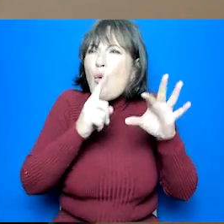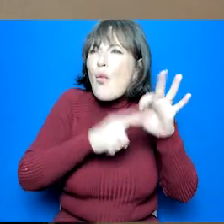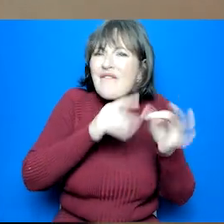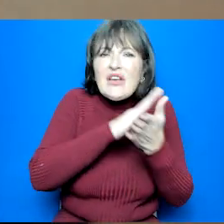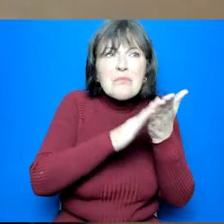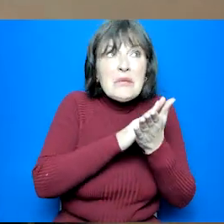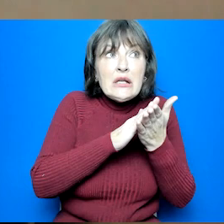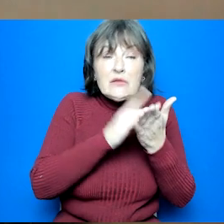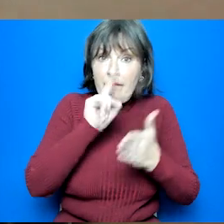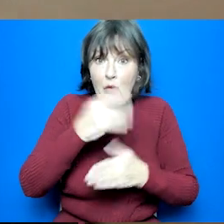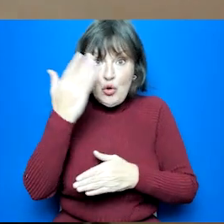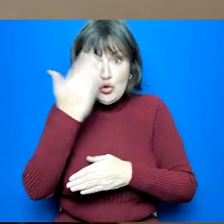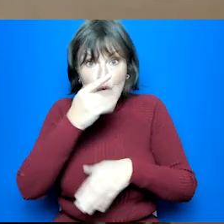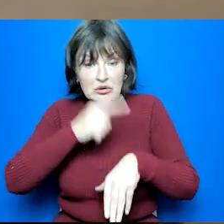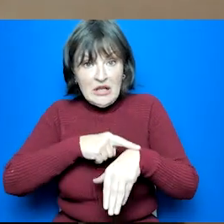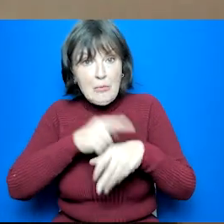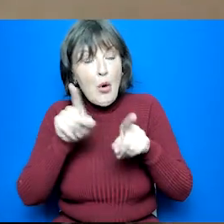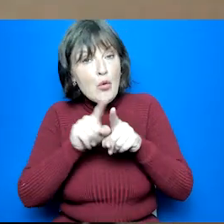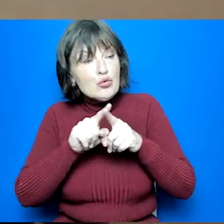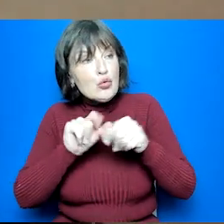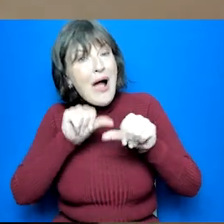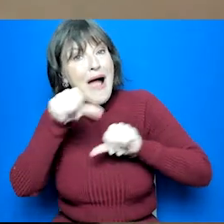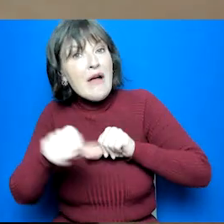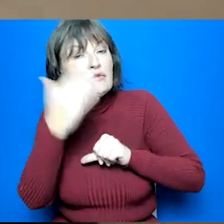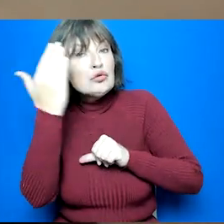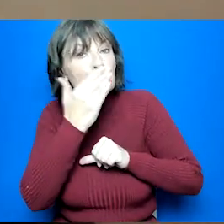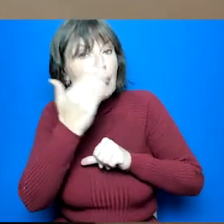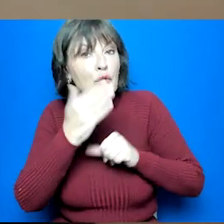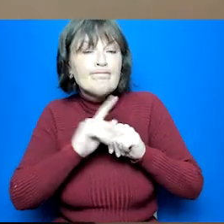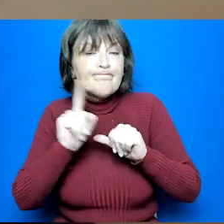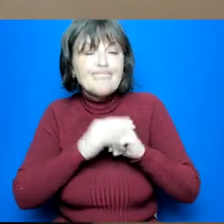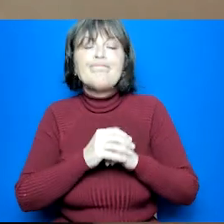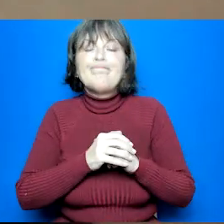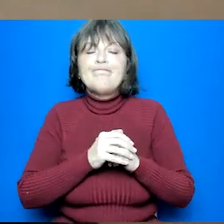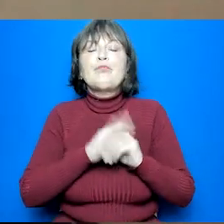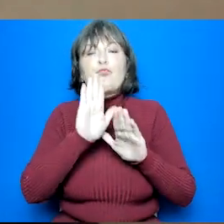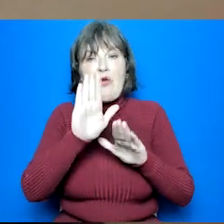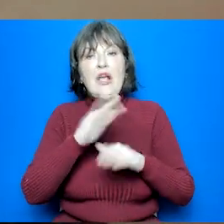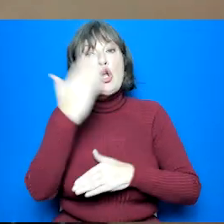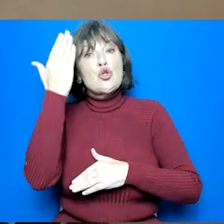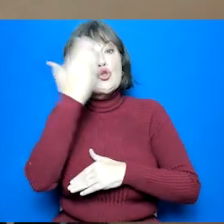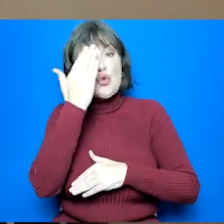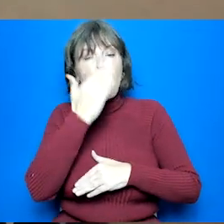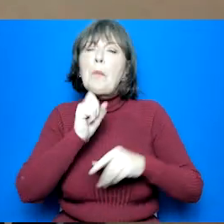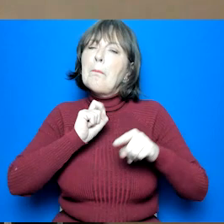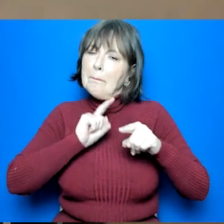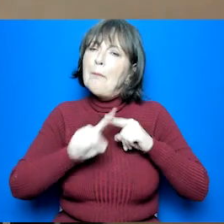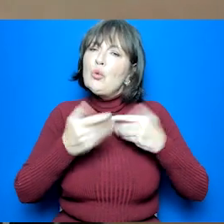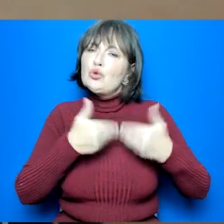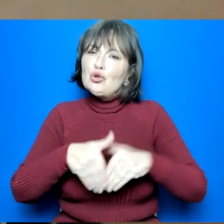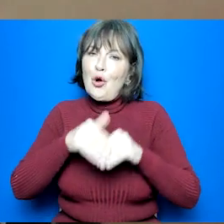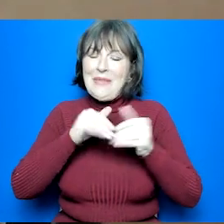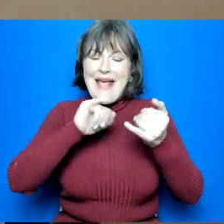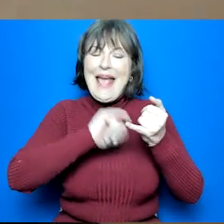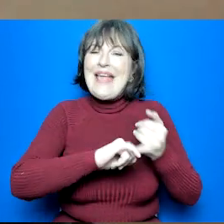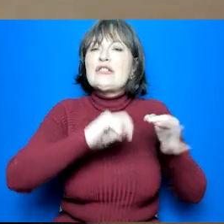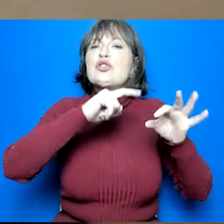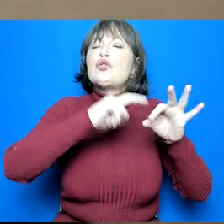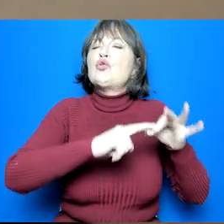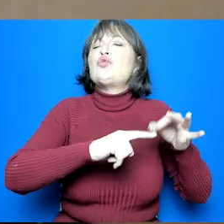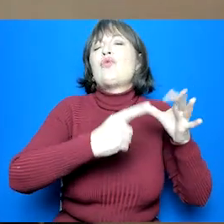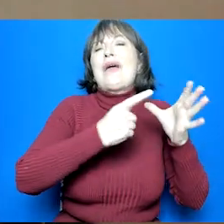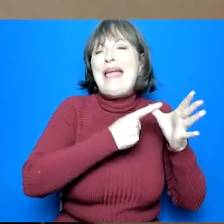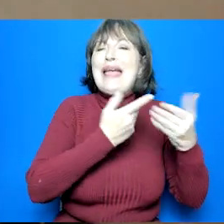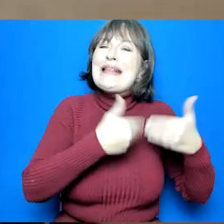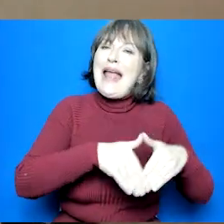school so the most common qualifications that your young person will do in school are SQA national qualifications and